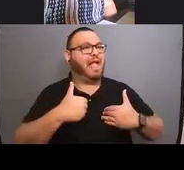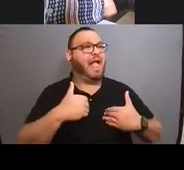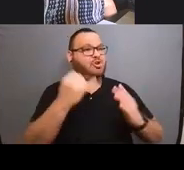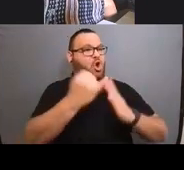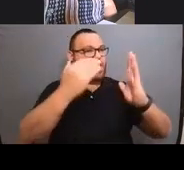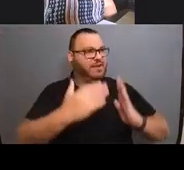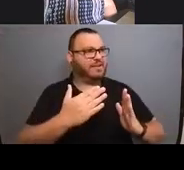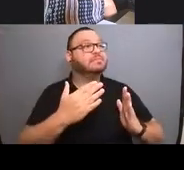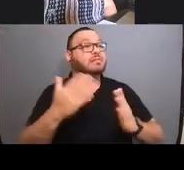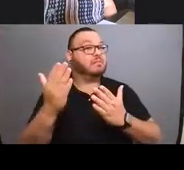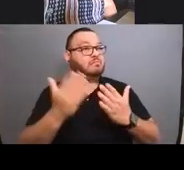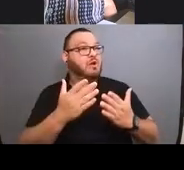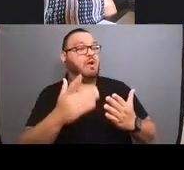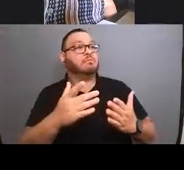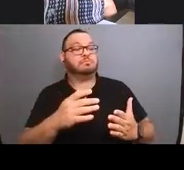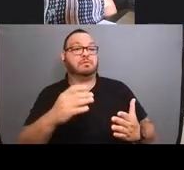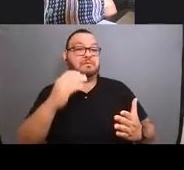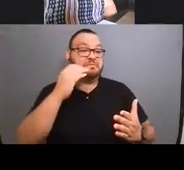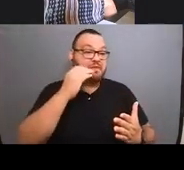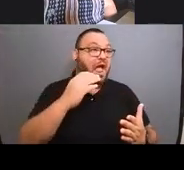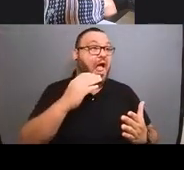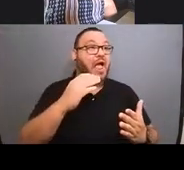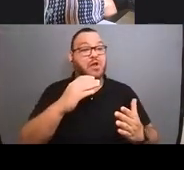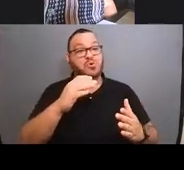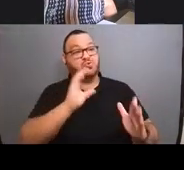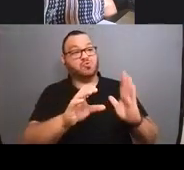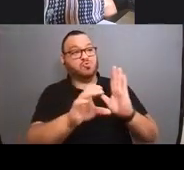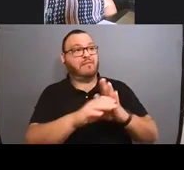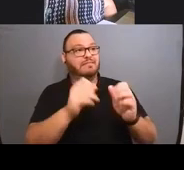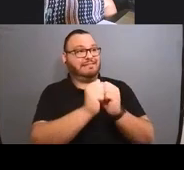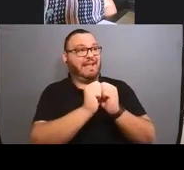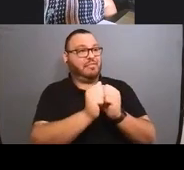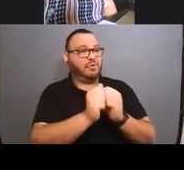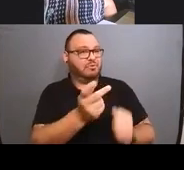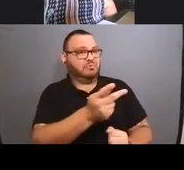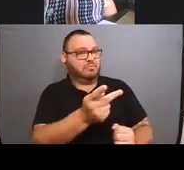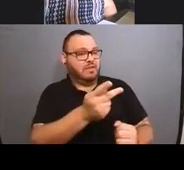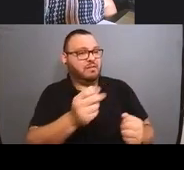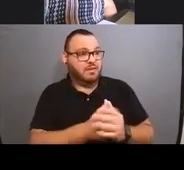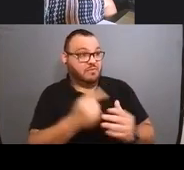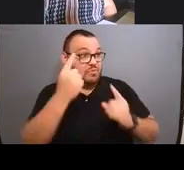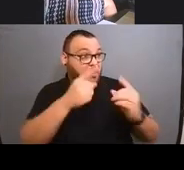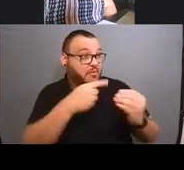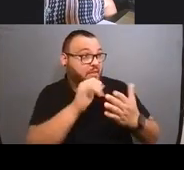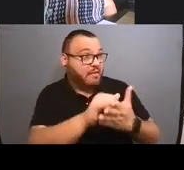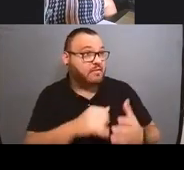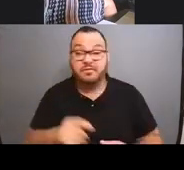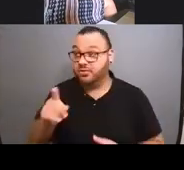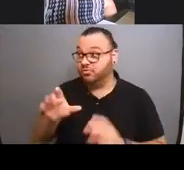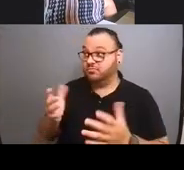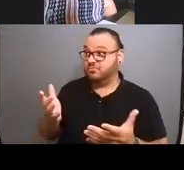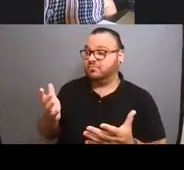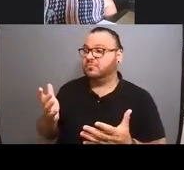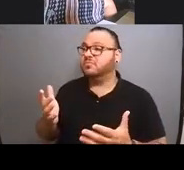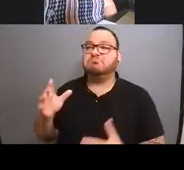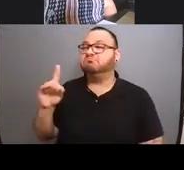the Fattison graphic novel together. Philip's the writer and Mason is the artist. Have you thought about it or have you already done No,